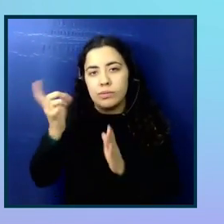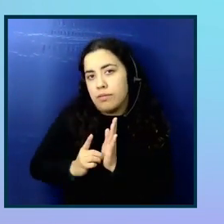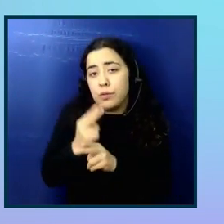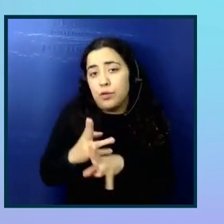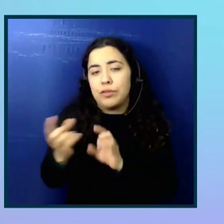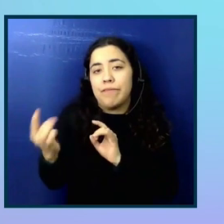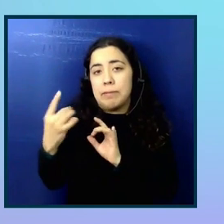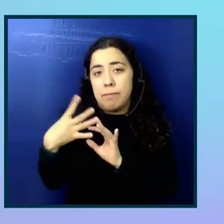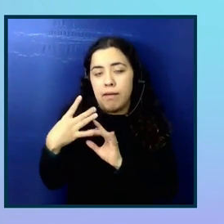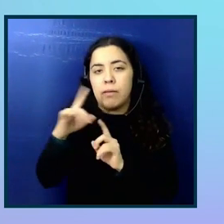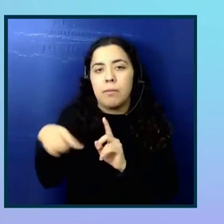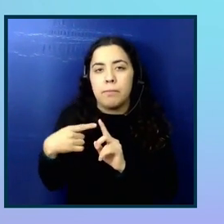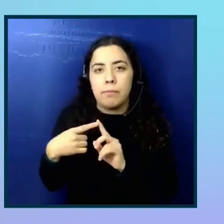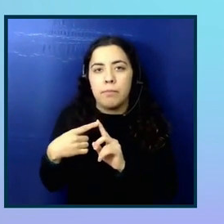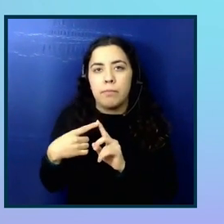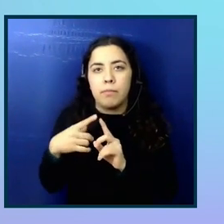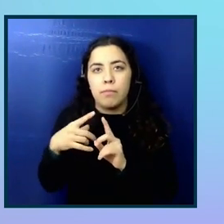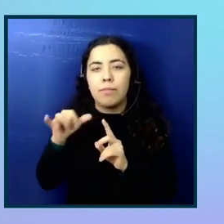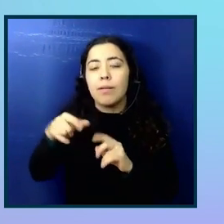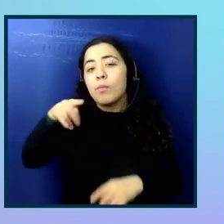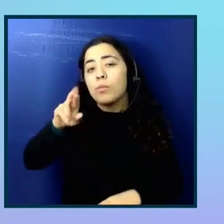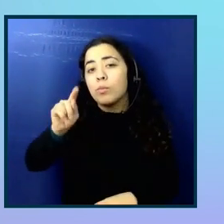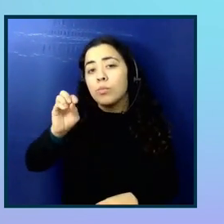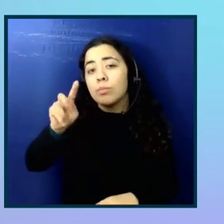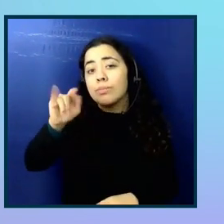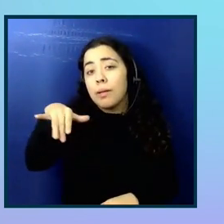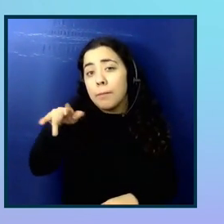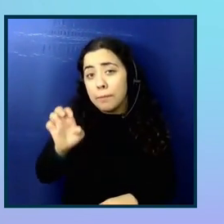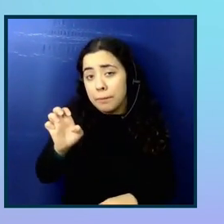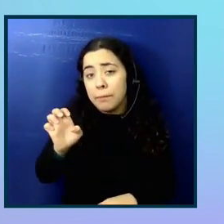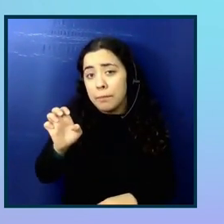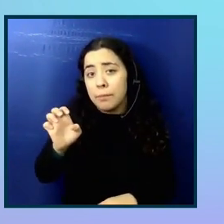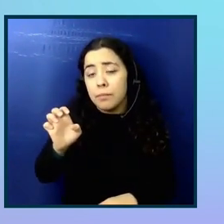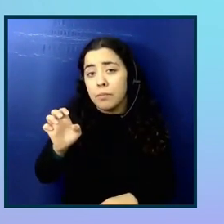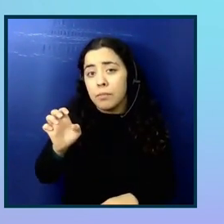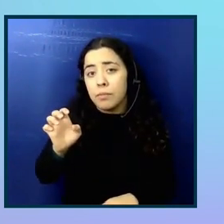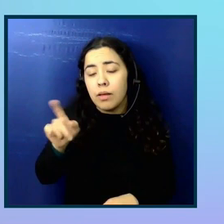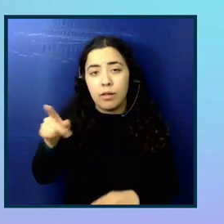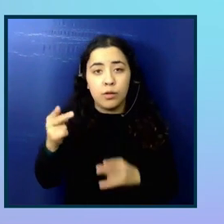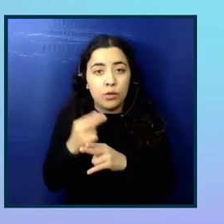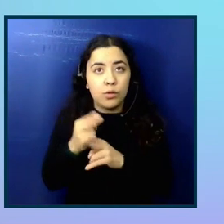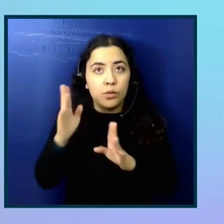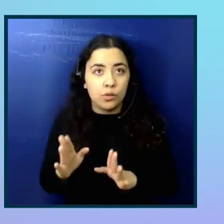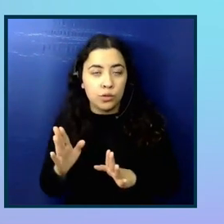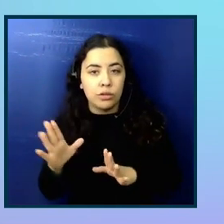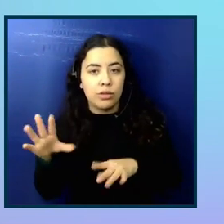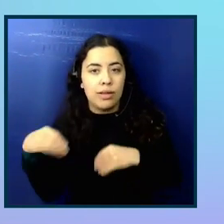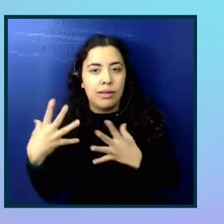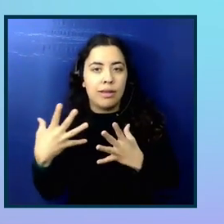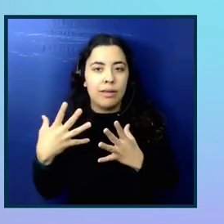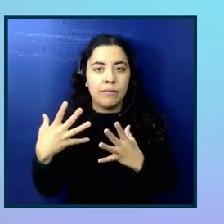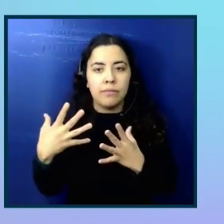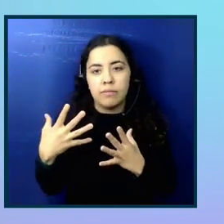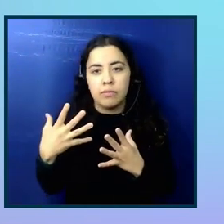so the on the prototype, and things that, well, the users, sorry, gave feedback on the prototype,